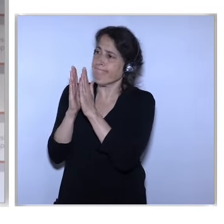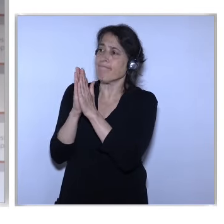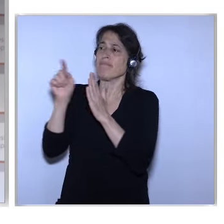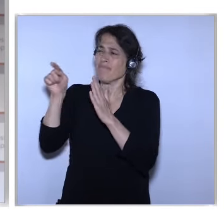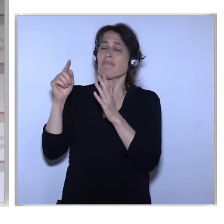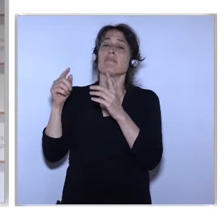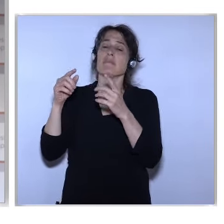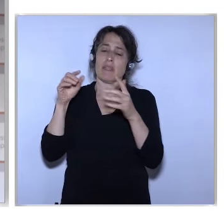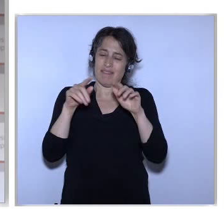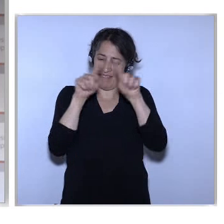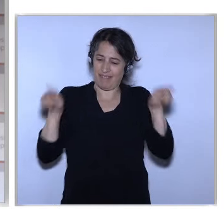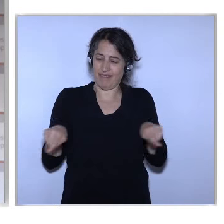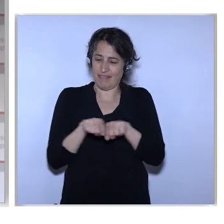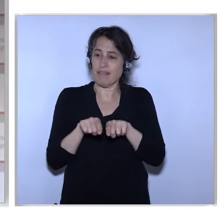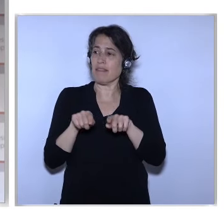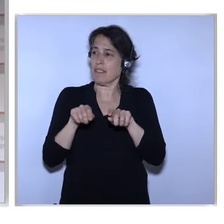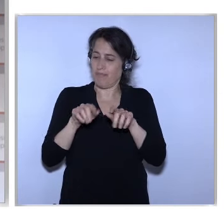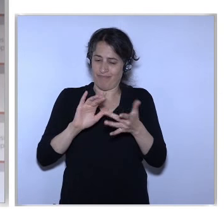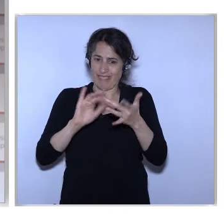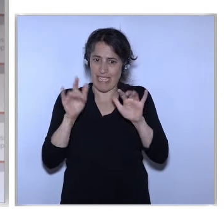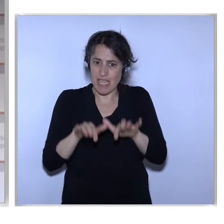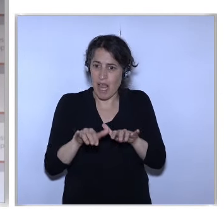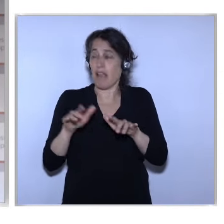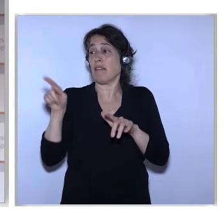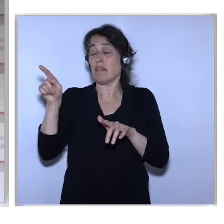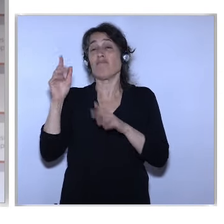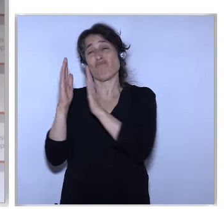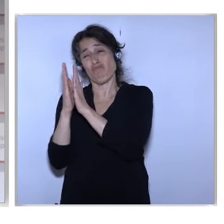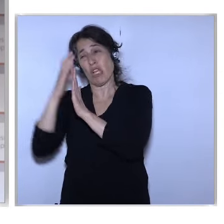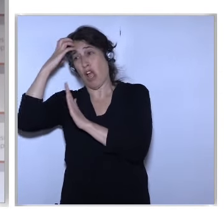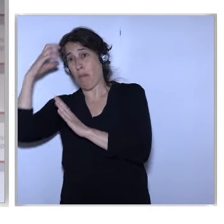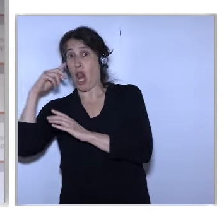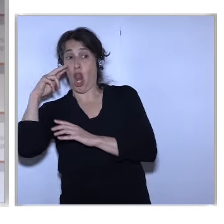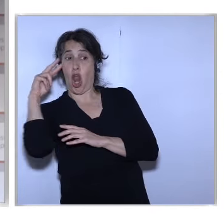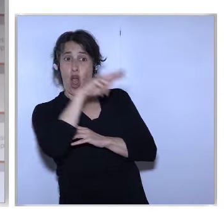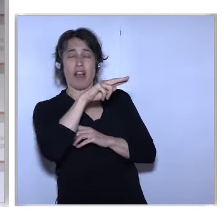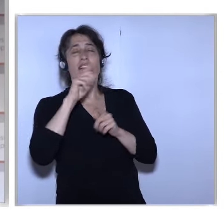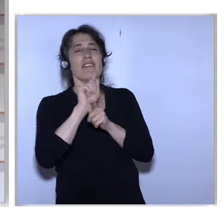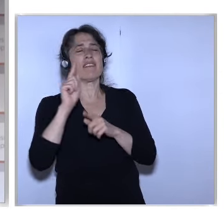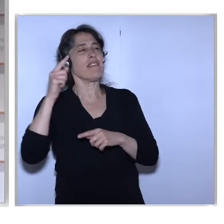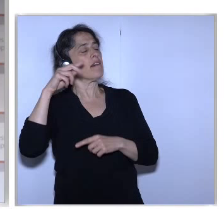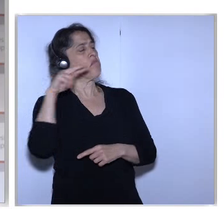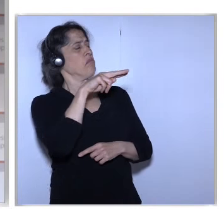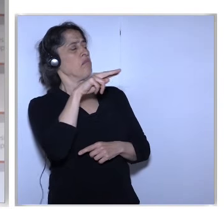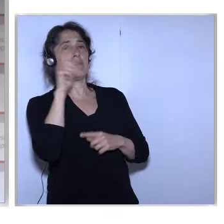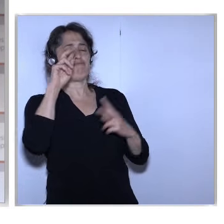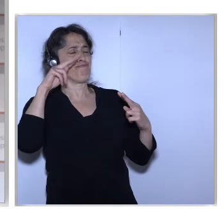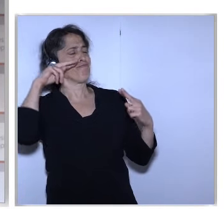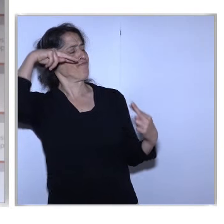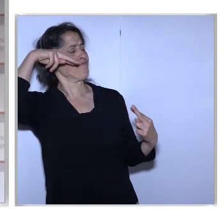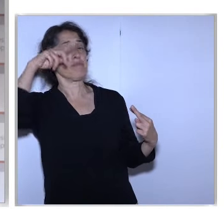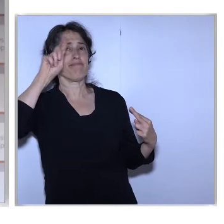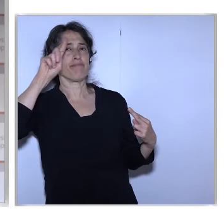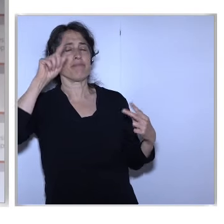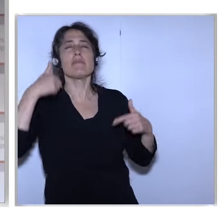Tax Forms Online Is Done In A Way That You Look At The World Through Their Lenses So It Doesn't Even Require Perhaps